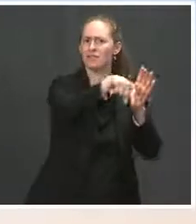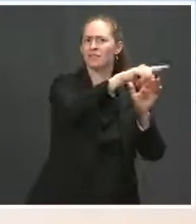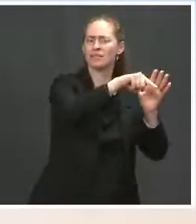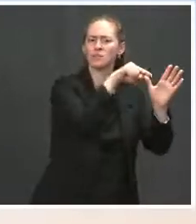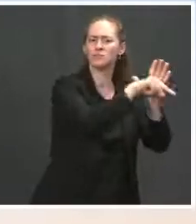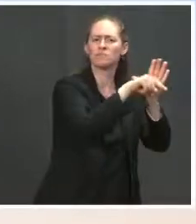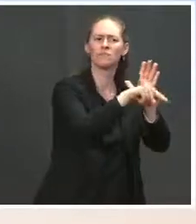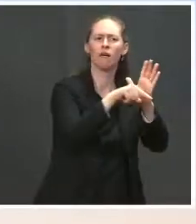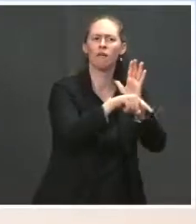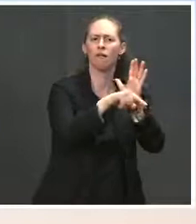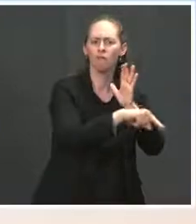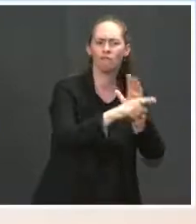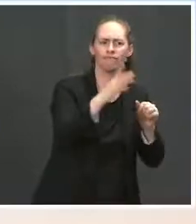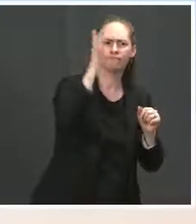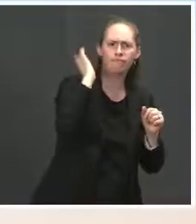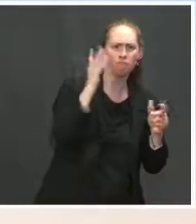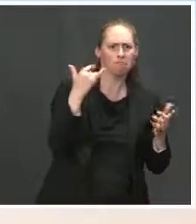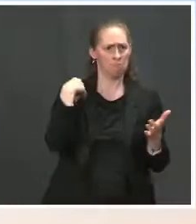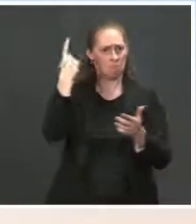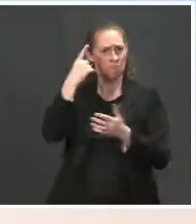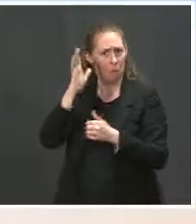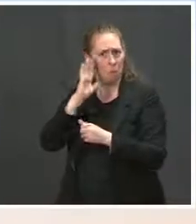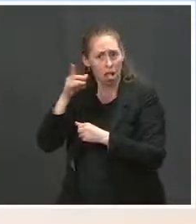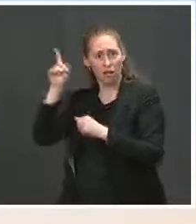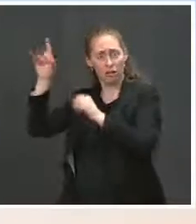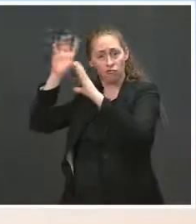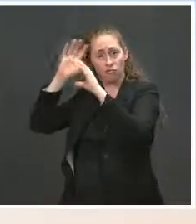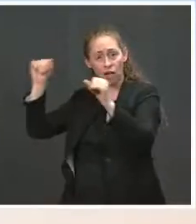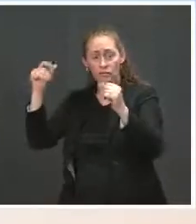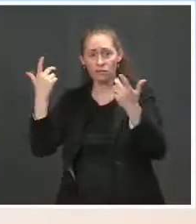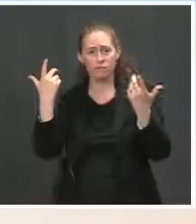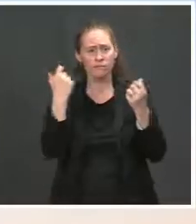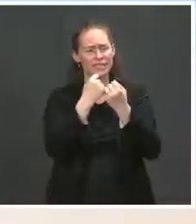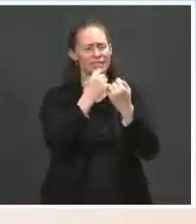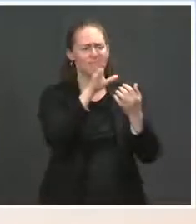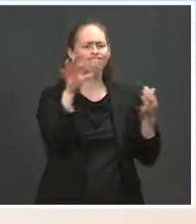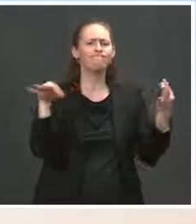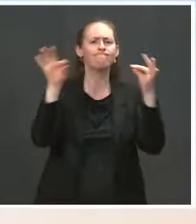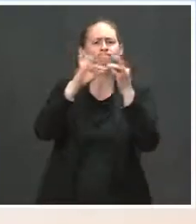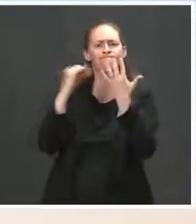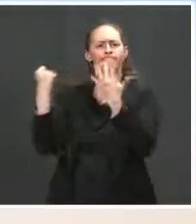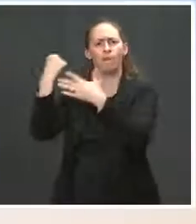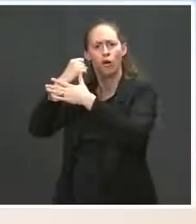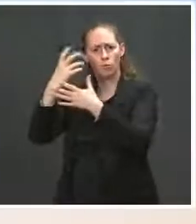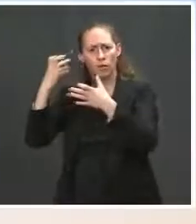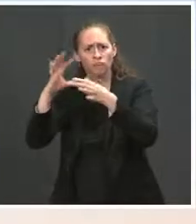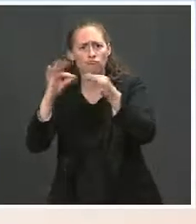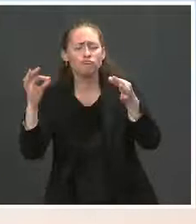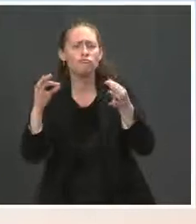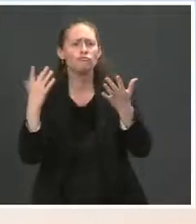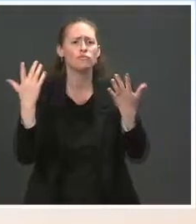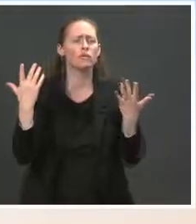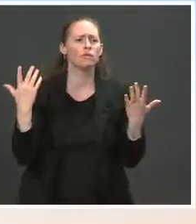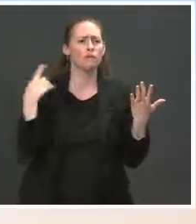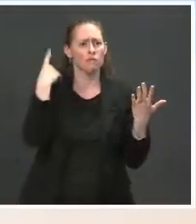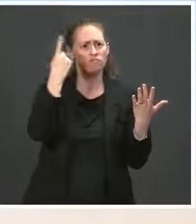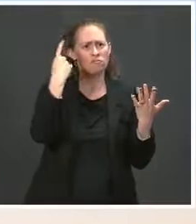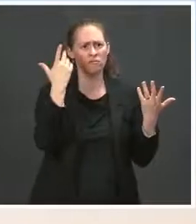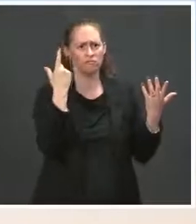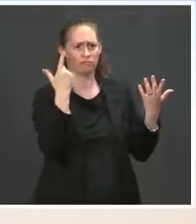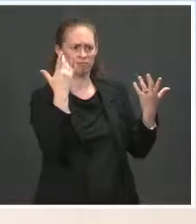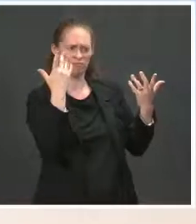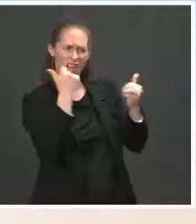weighing on the President's mind as he makes this decision whether or not to follow through on the campaign pledge, especially with the need for